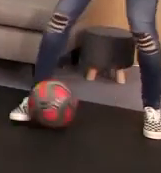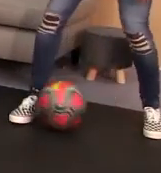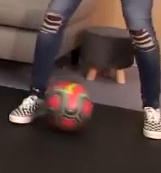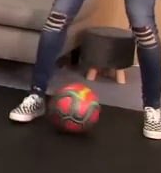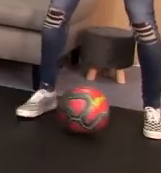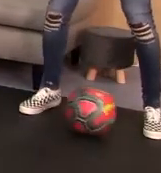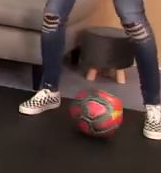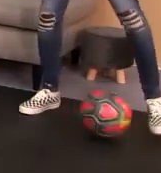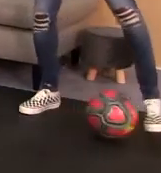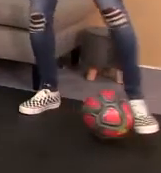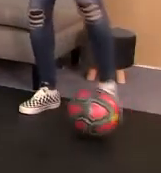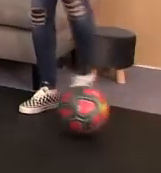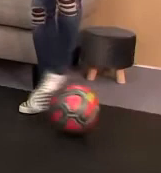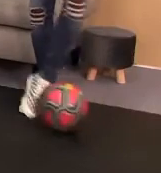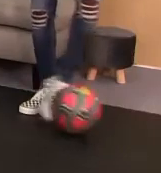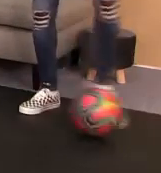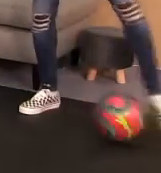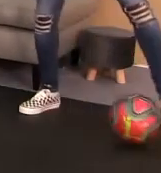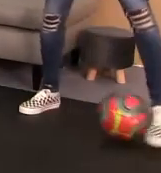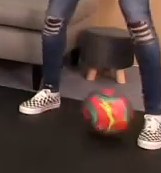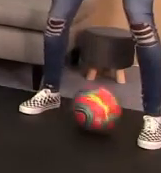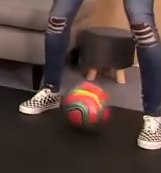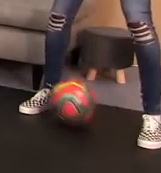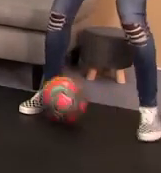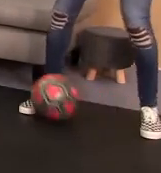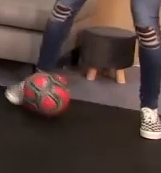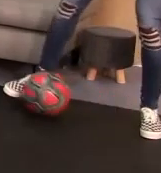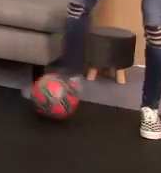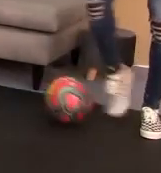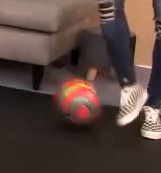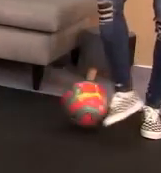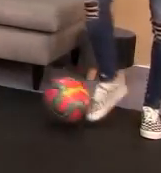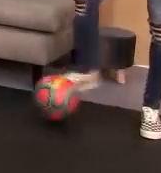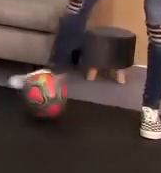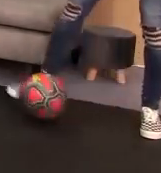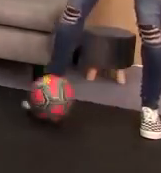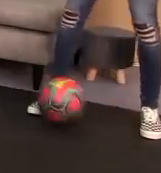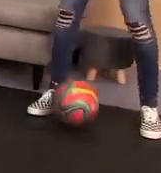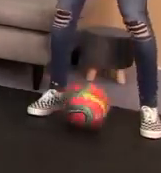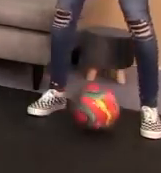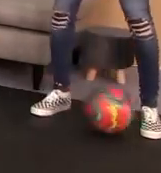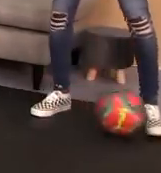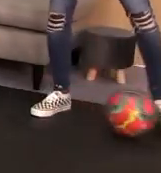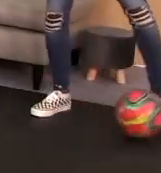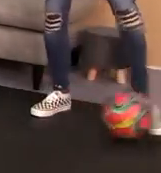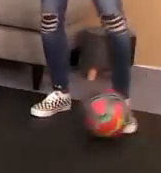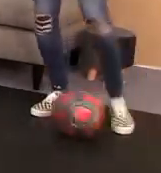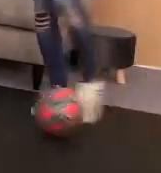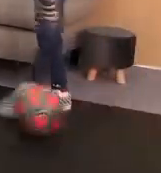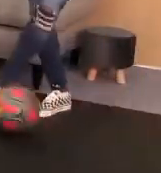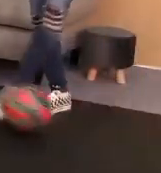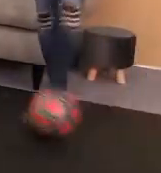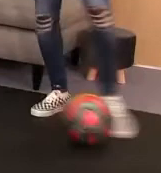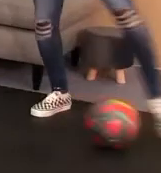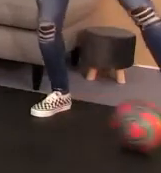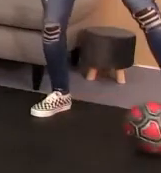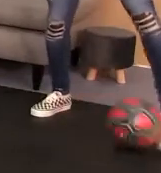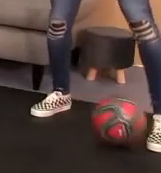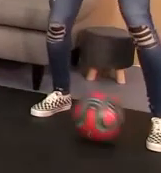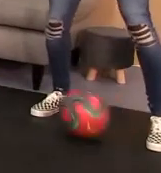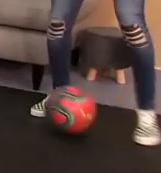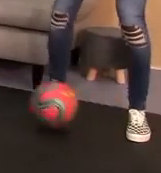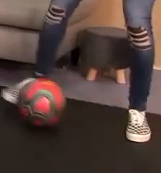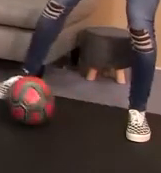Visual picture? Yeah. You're looking at pictures. She's looking at pictures. She's not playing a game. Okay. Hannah, and then, sorry, not Hannah. Renewer.